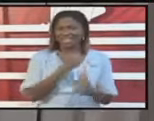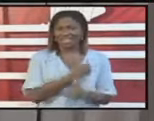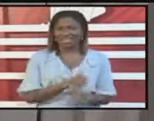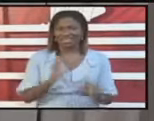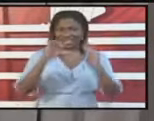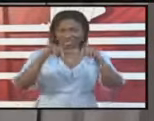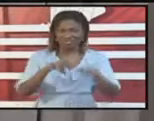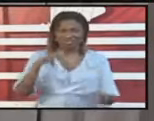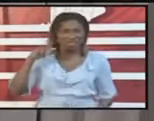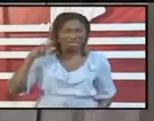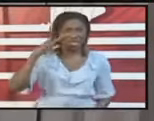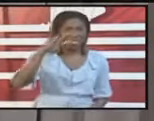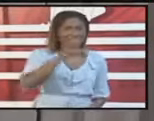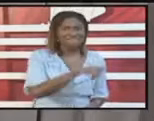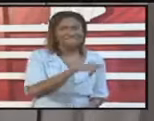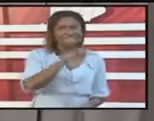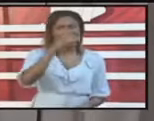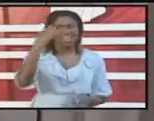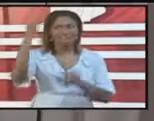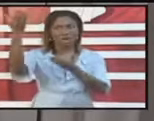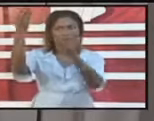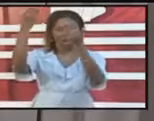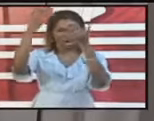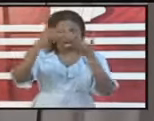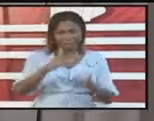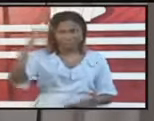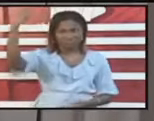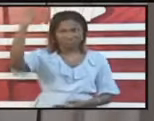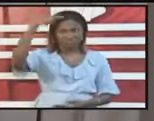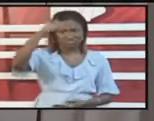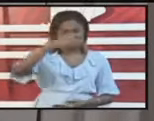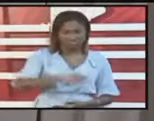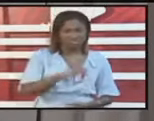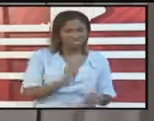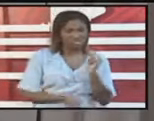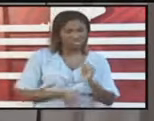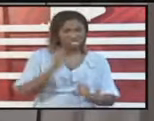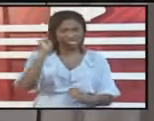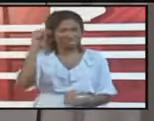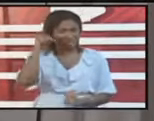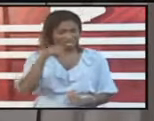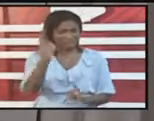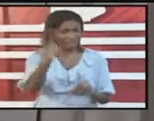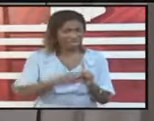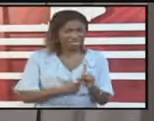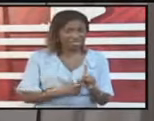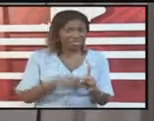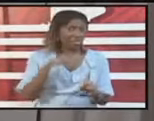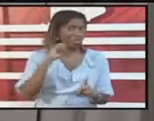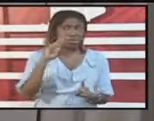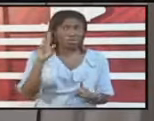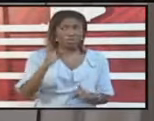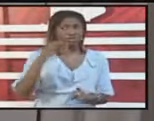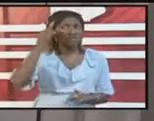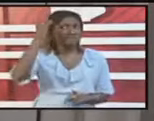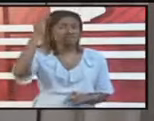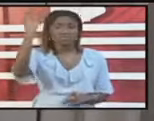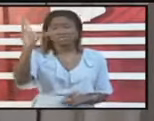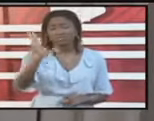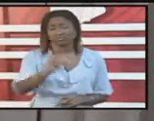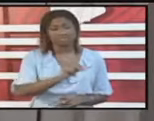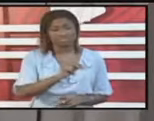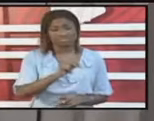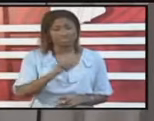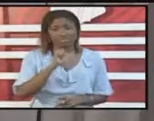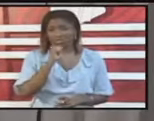approval to enter Trinidad and Tobago either for the rest of this month or anytime soon in the future. We